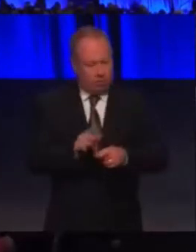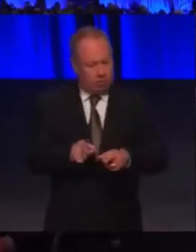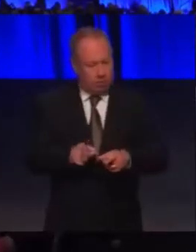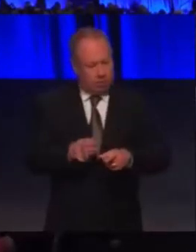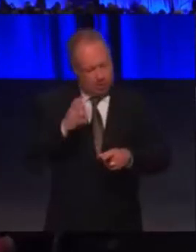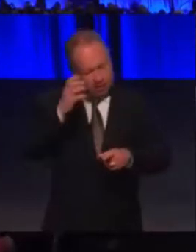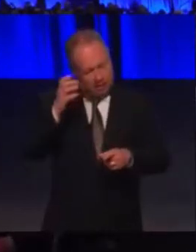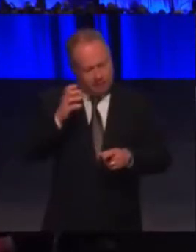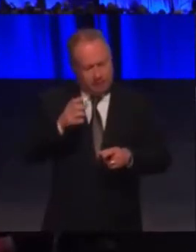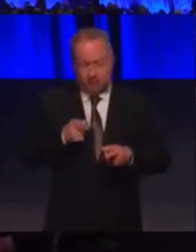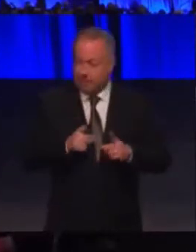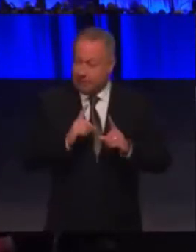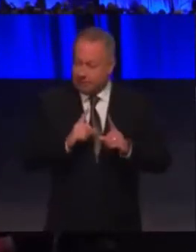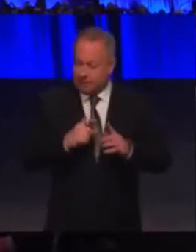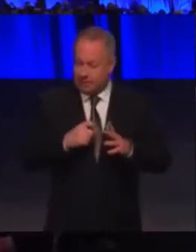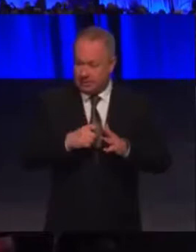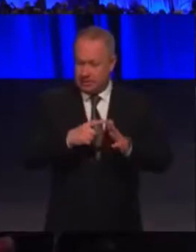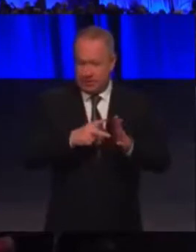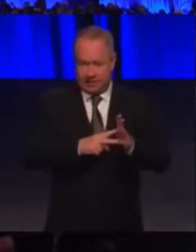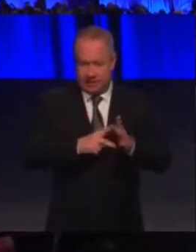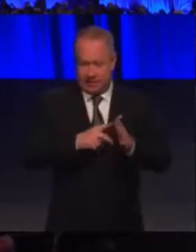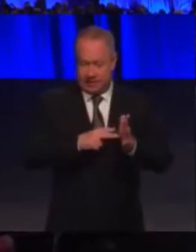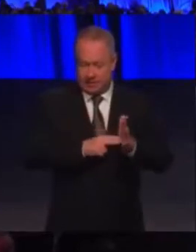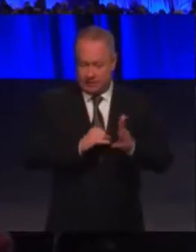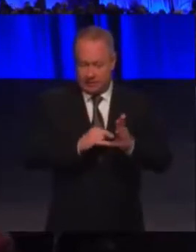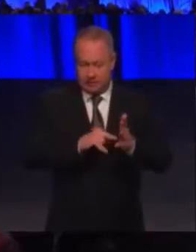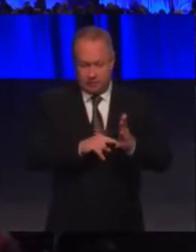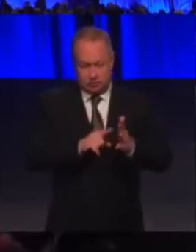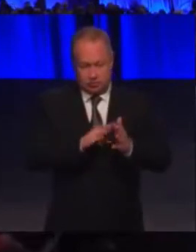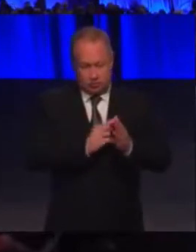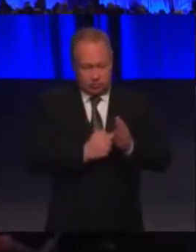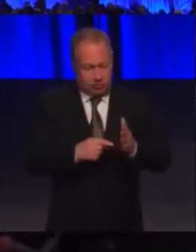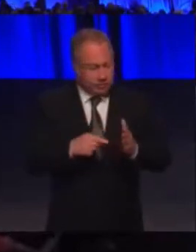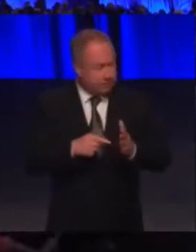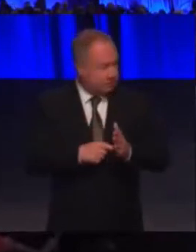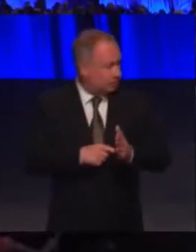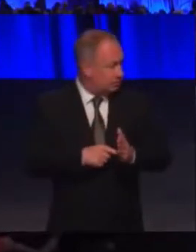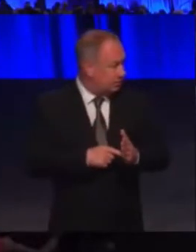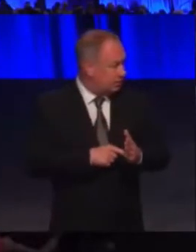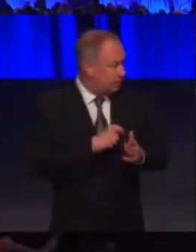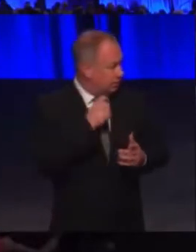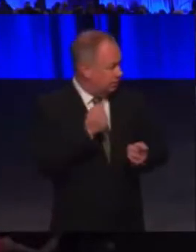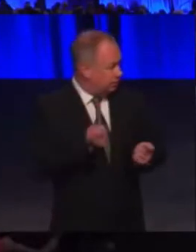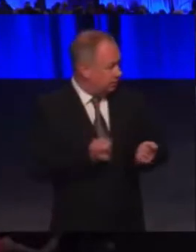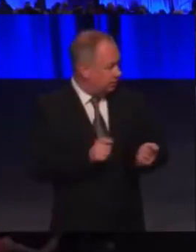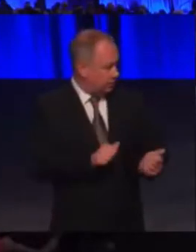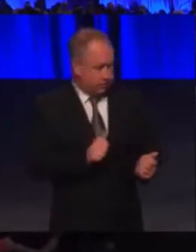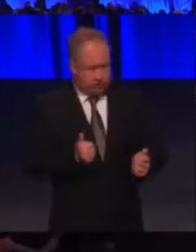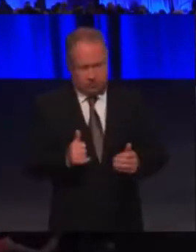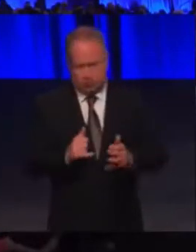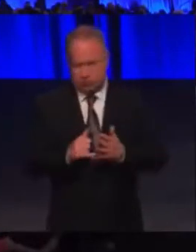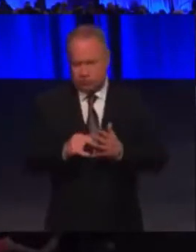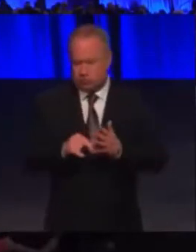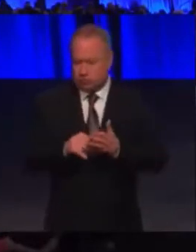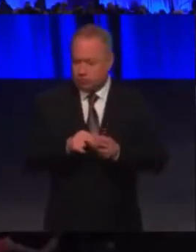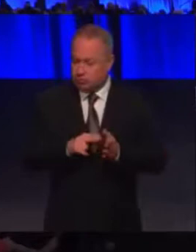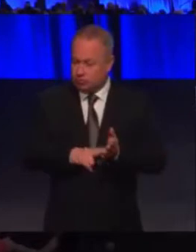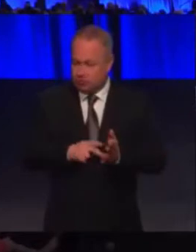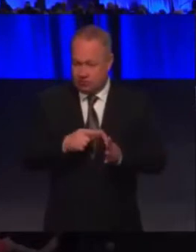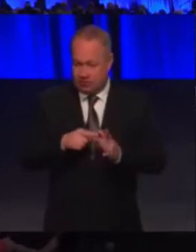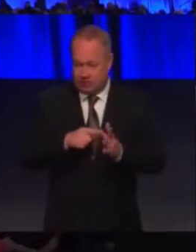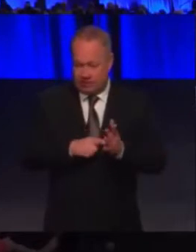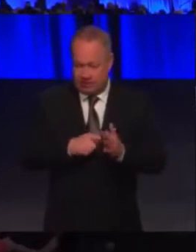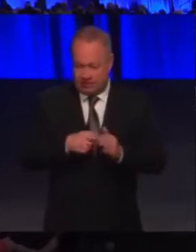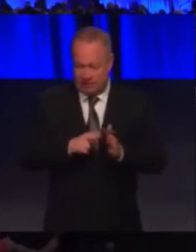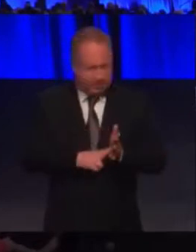Kevin Stewart as well, because I think that's appropriate, but we'll try and call other speakers and I'll also hand the chair over to Susan Aitken shortly as well. We welcome Yvonne Russell,